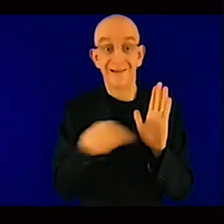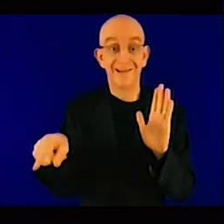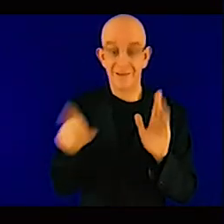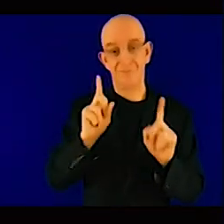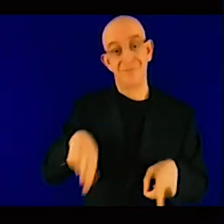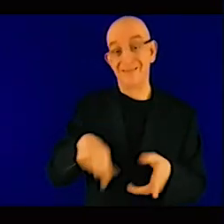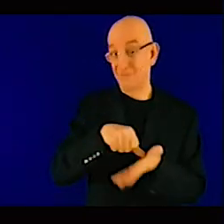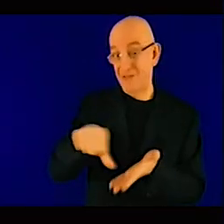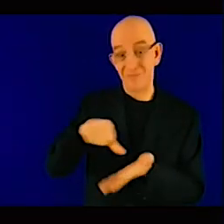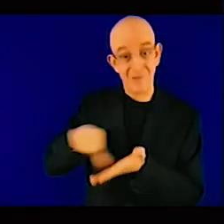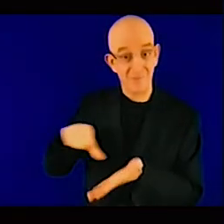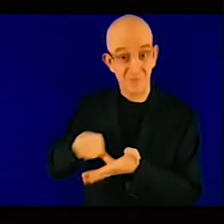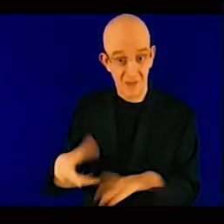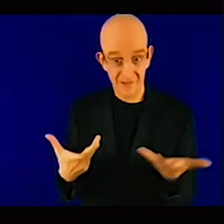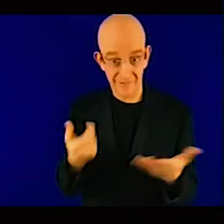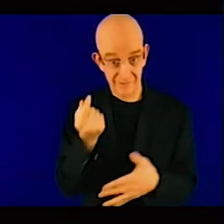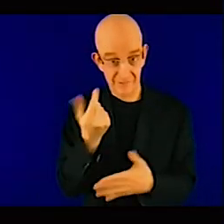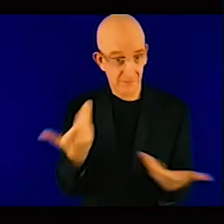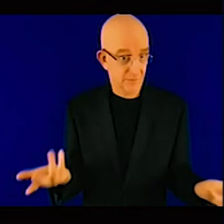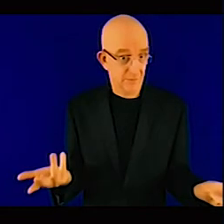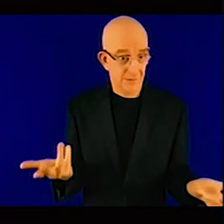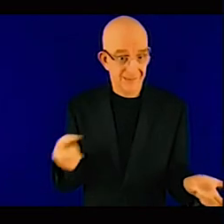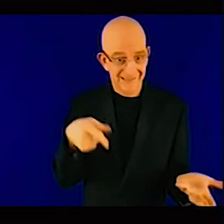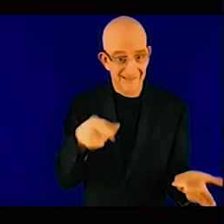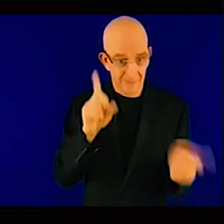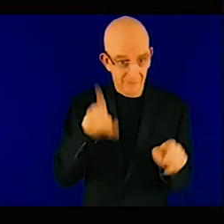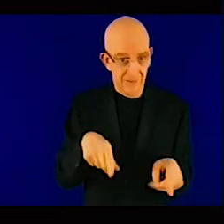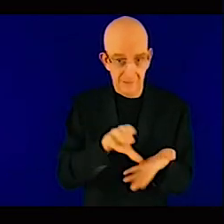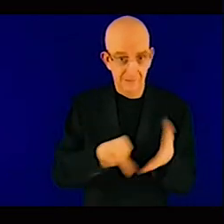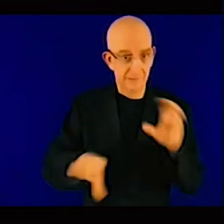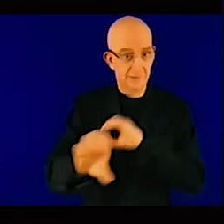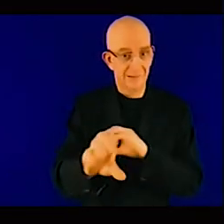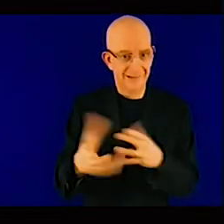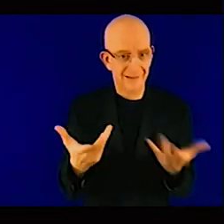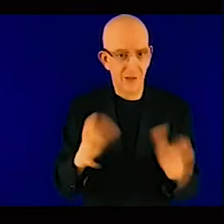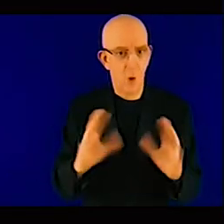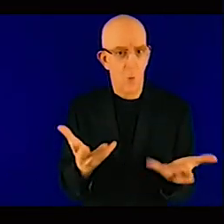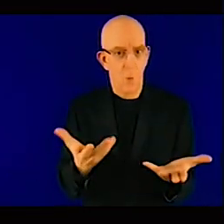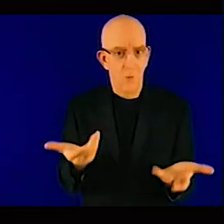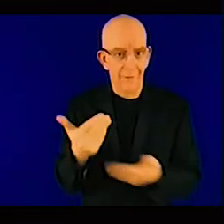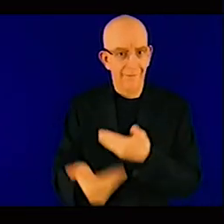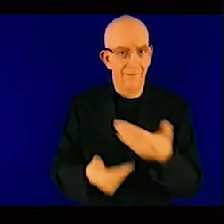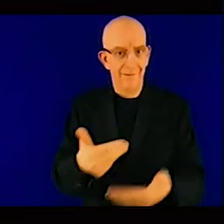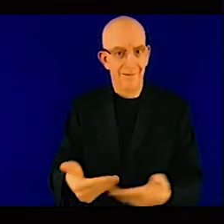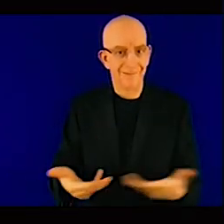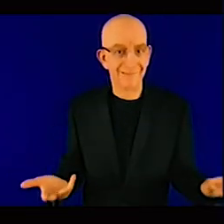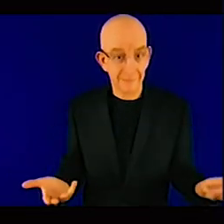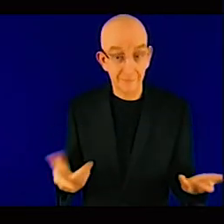can those governments sustain the subsidy? And for how long?